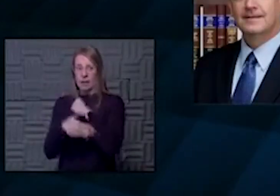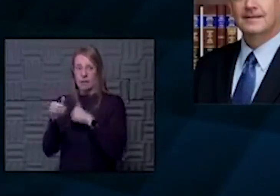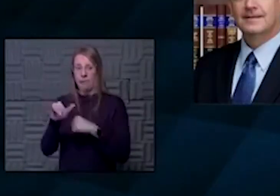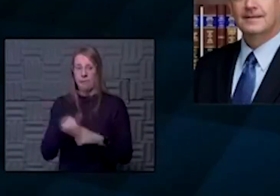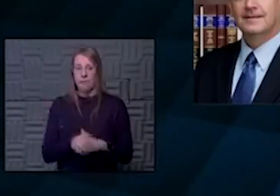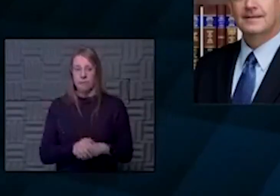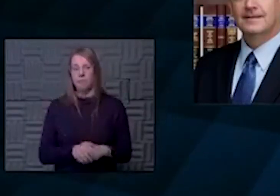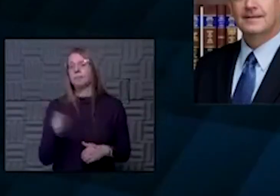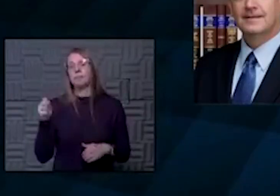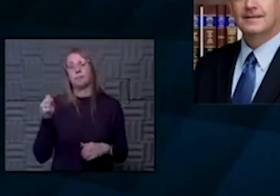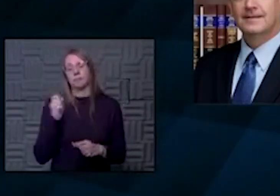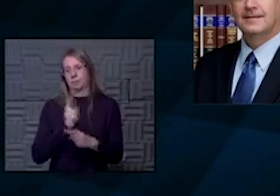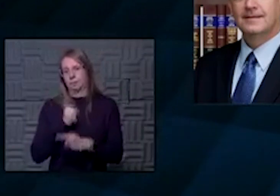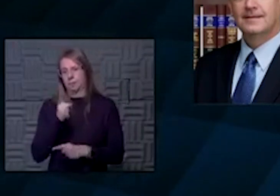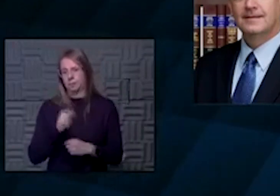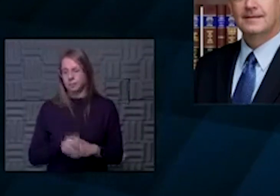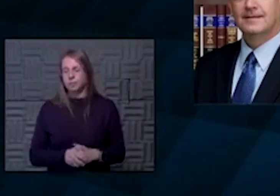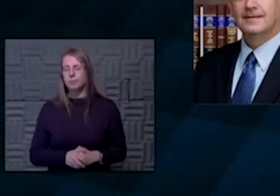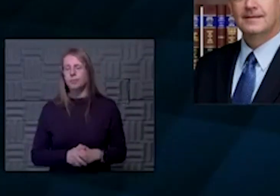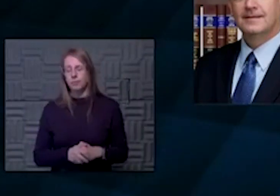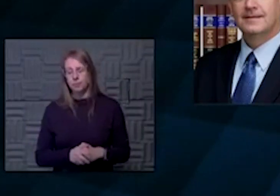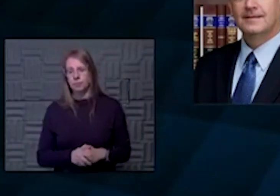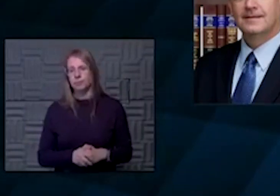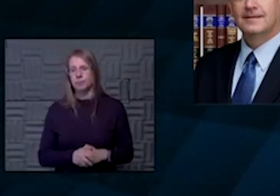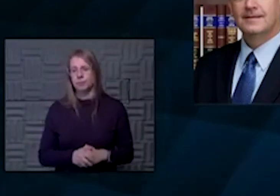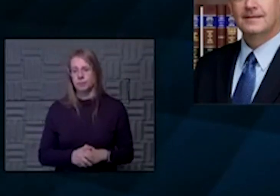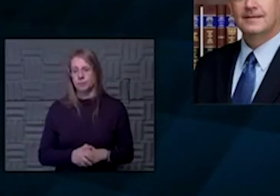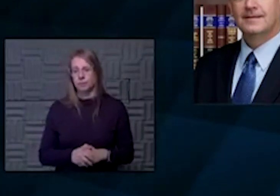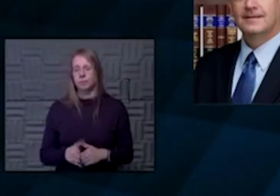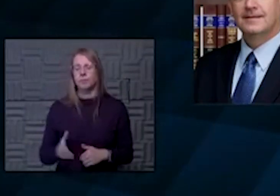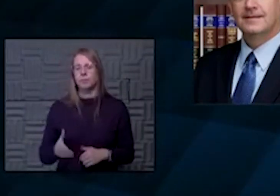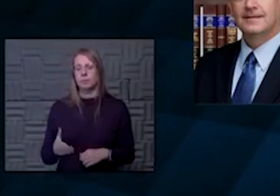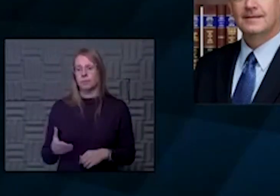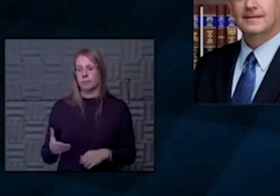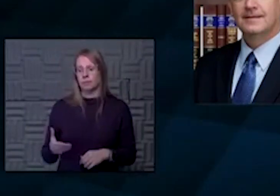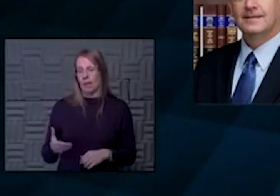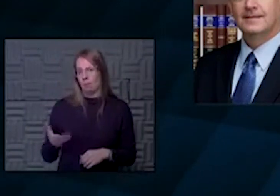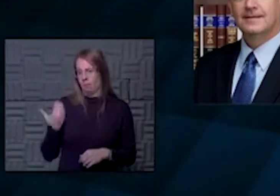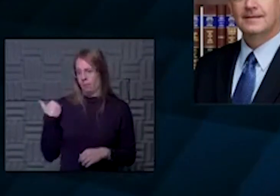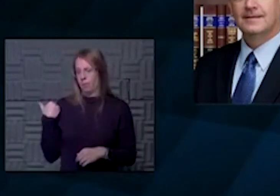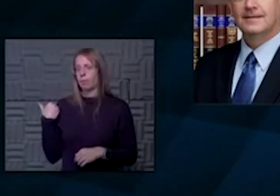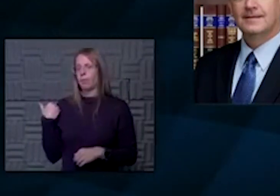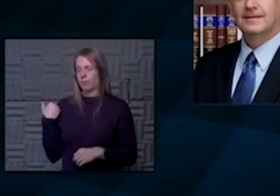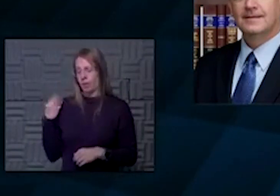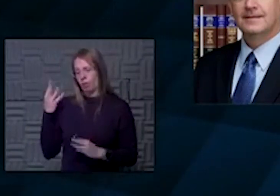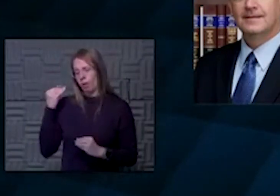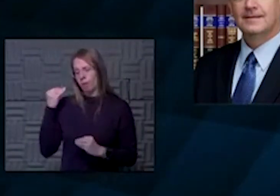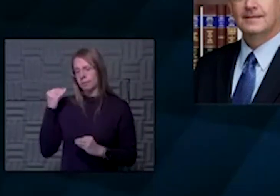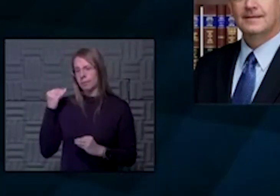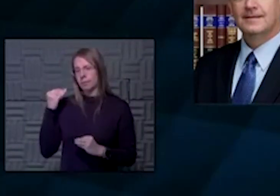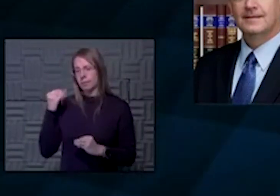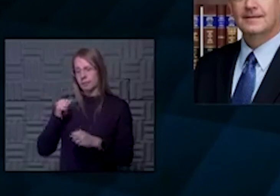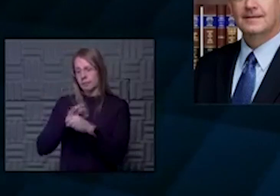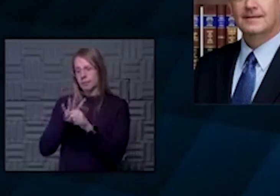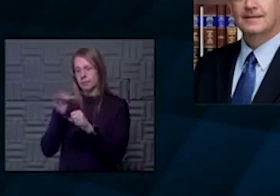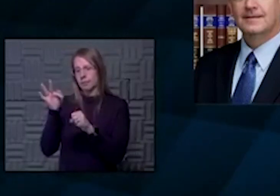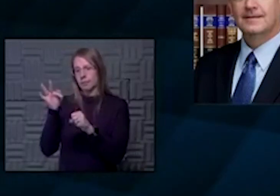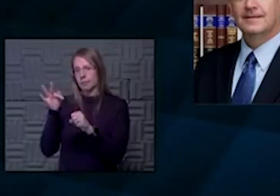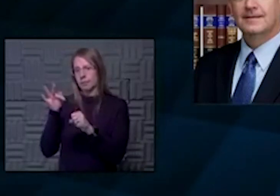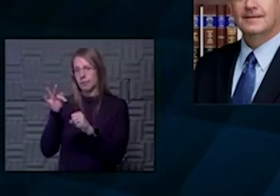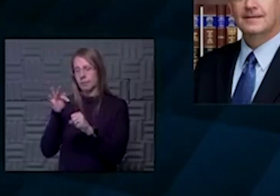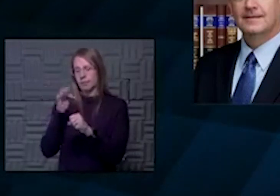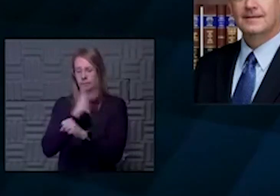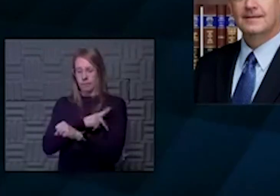Yeah, it absolutely is. Early on, there were some thoughts that as fast as a COVID-19 patient can